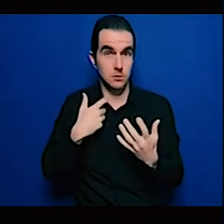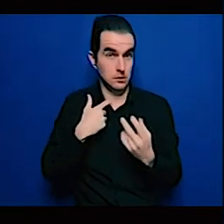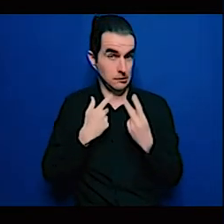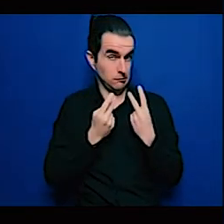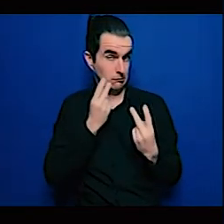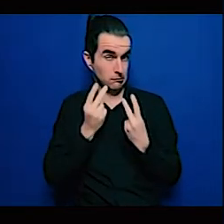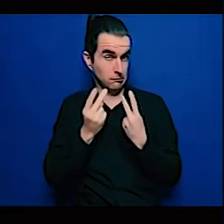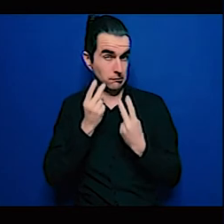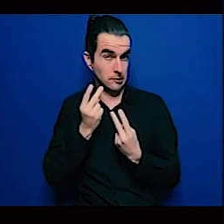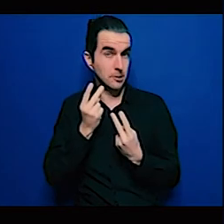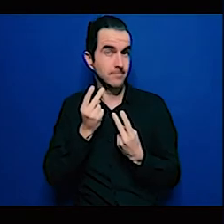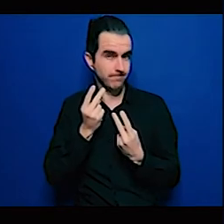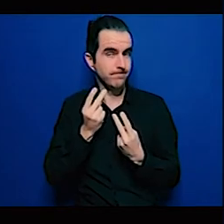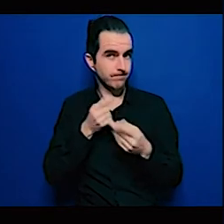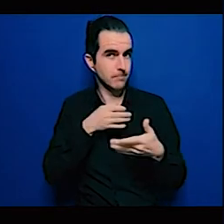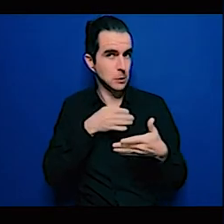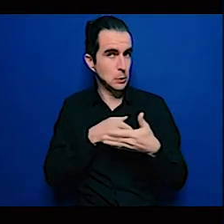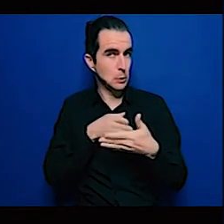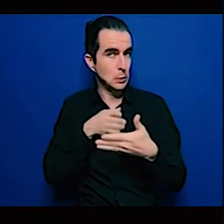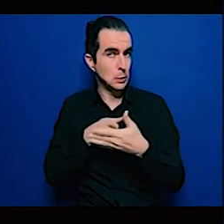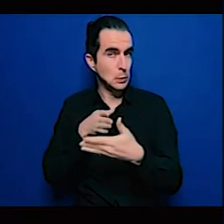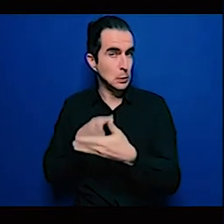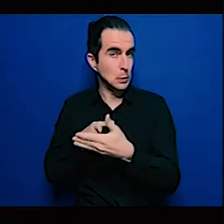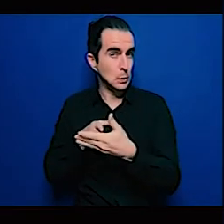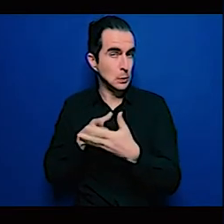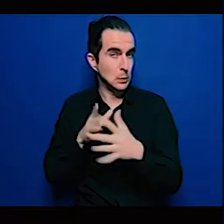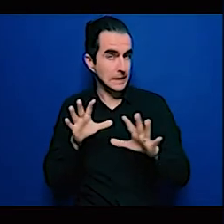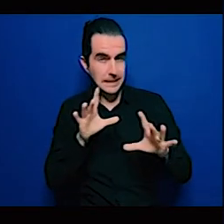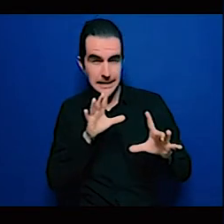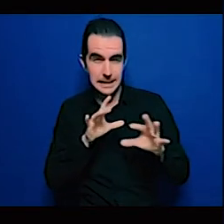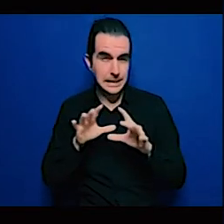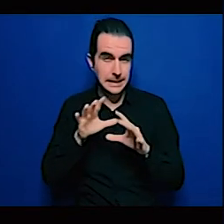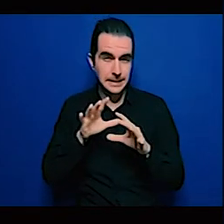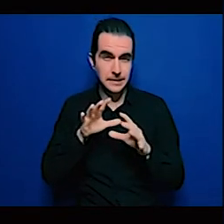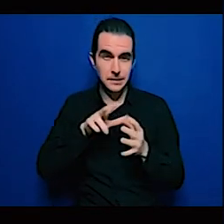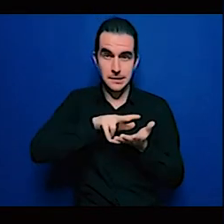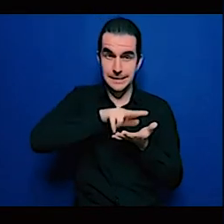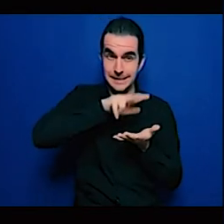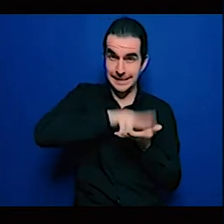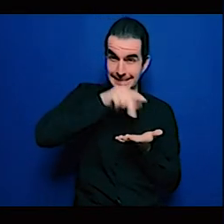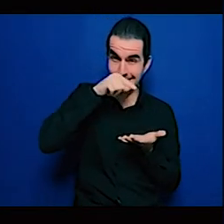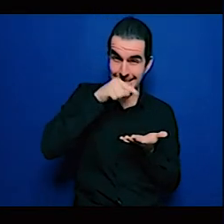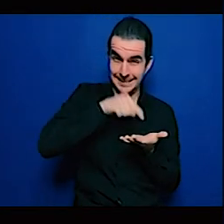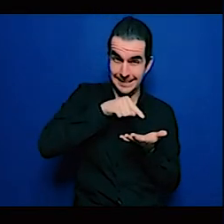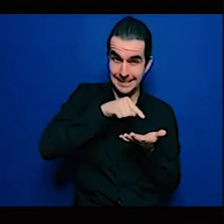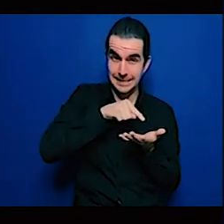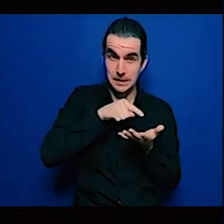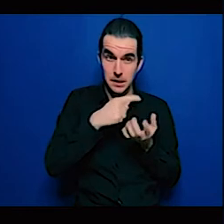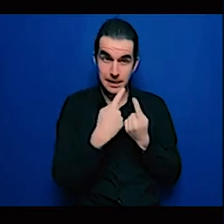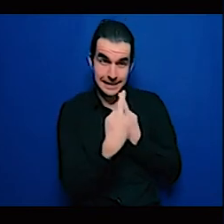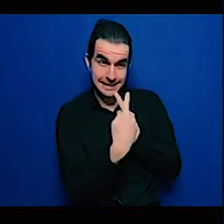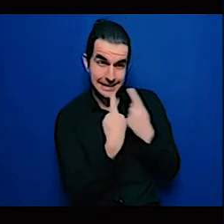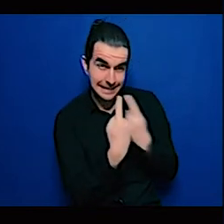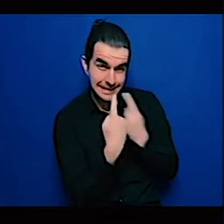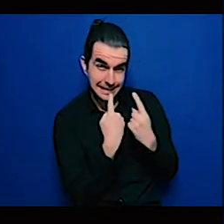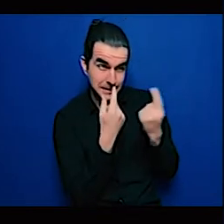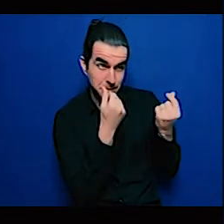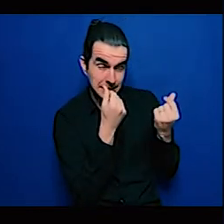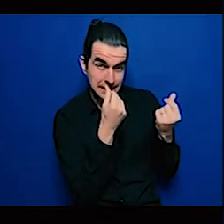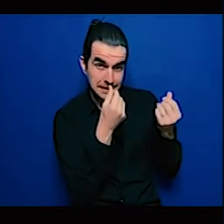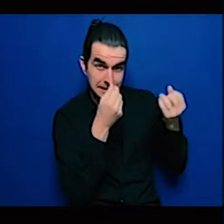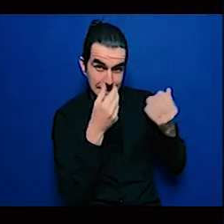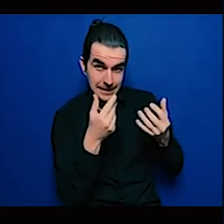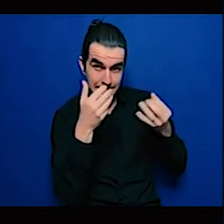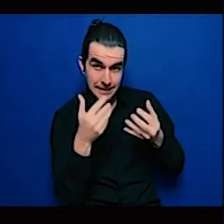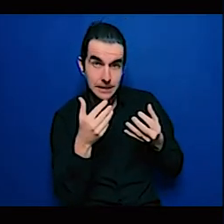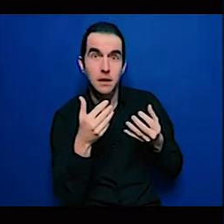people think that accreditation is a long process. it is a very time-consuming process, but the